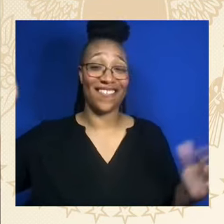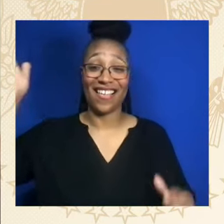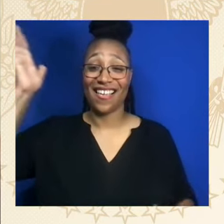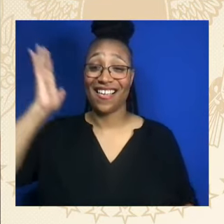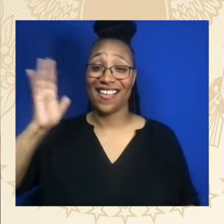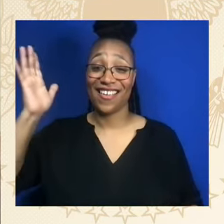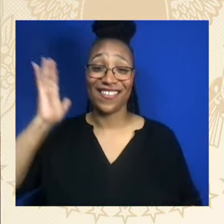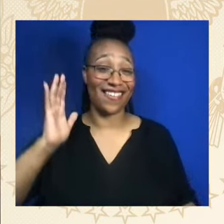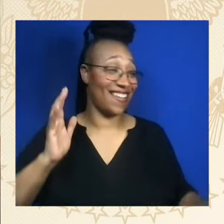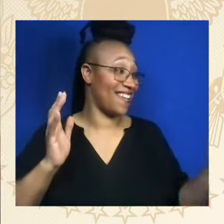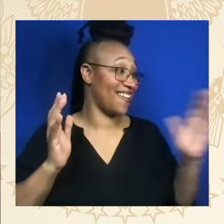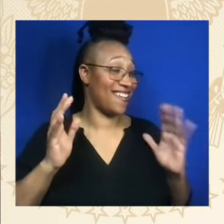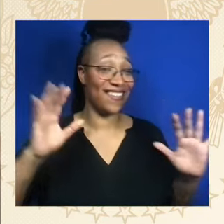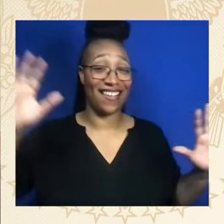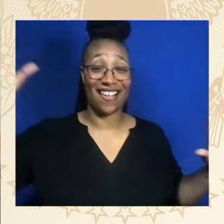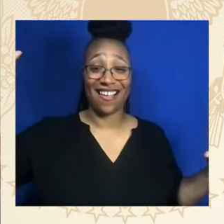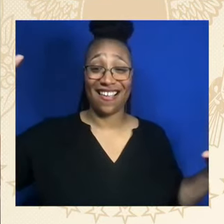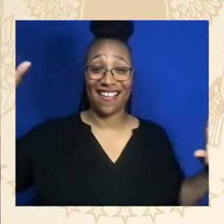tears